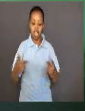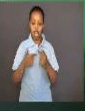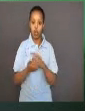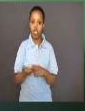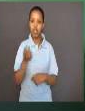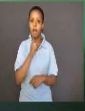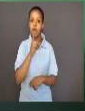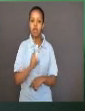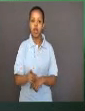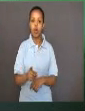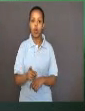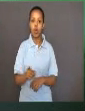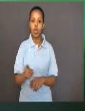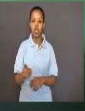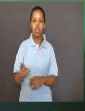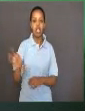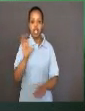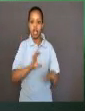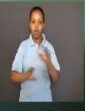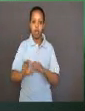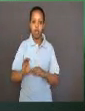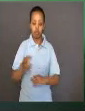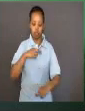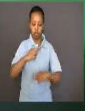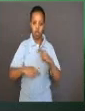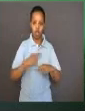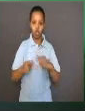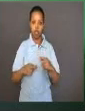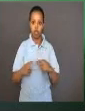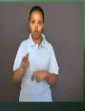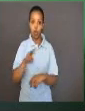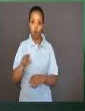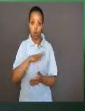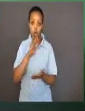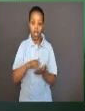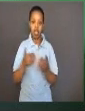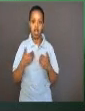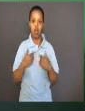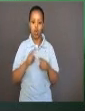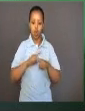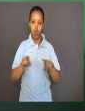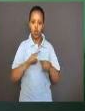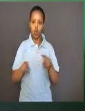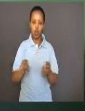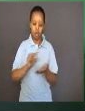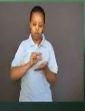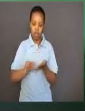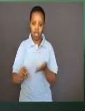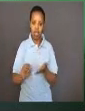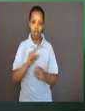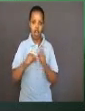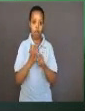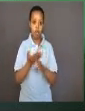reactions similar to ones that took place several billion years